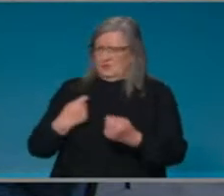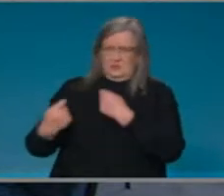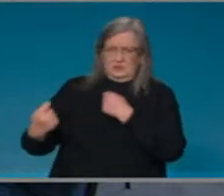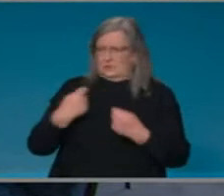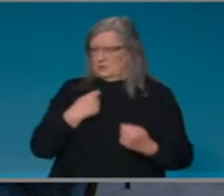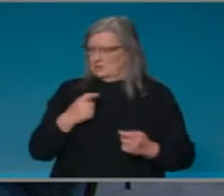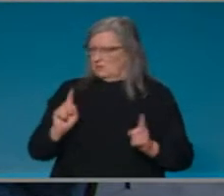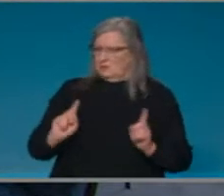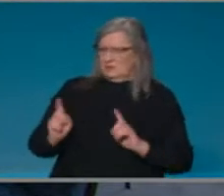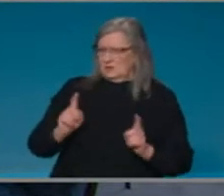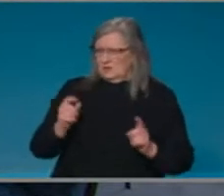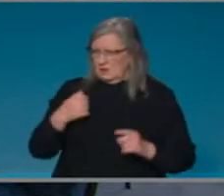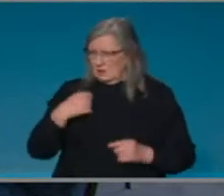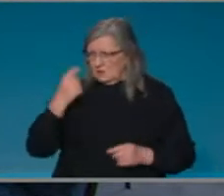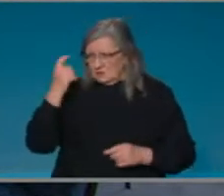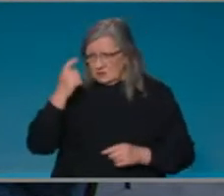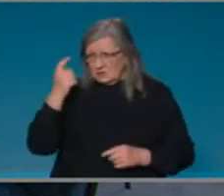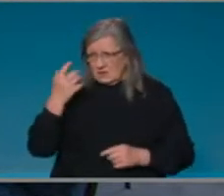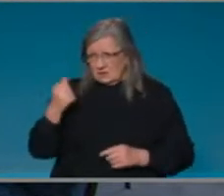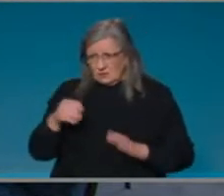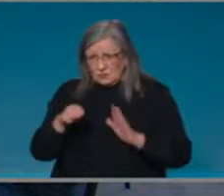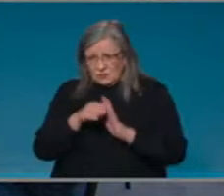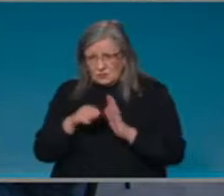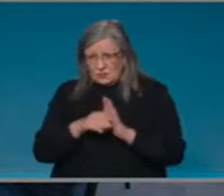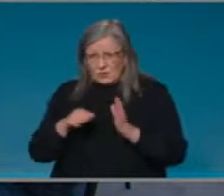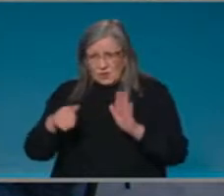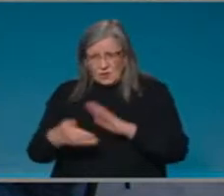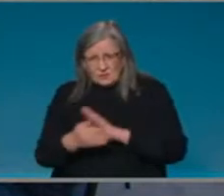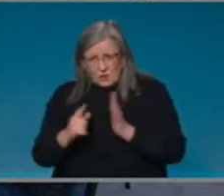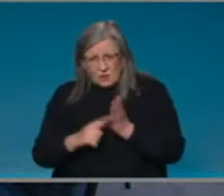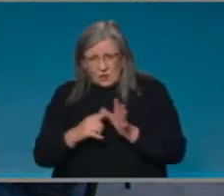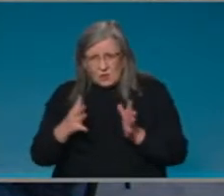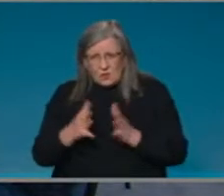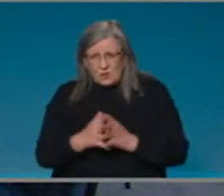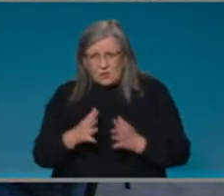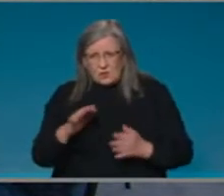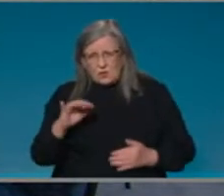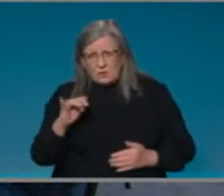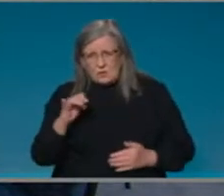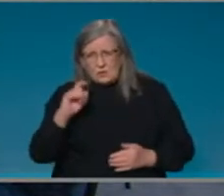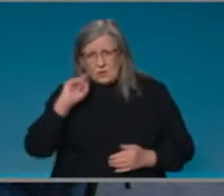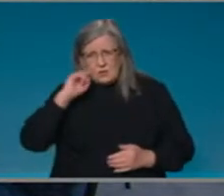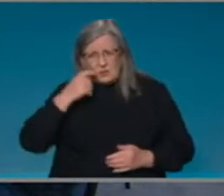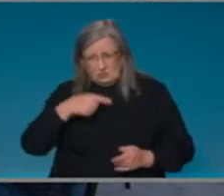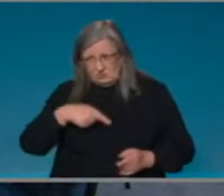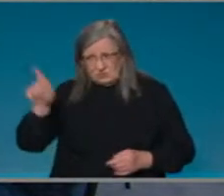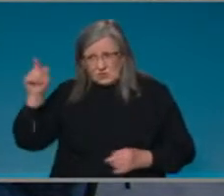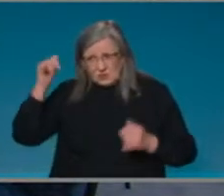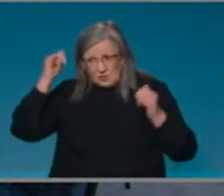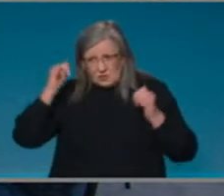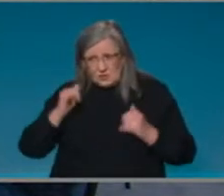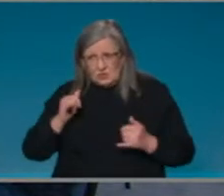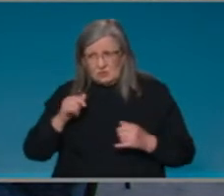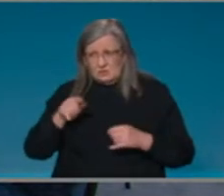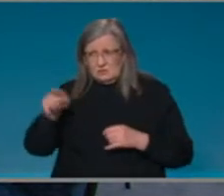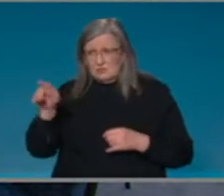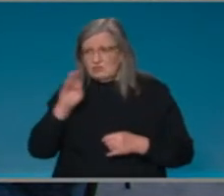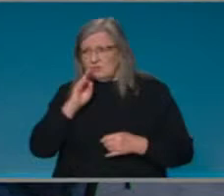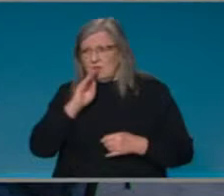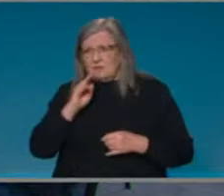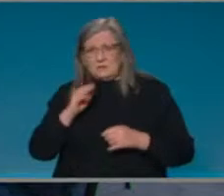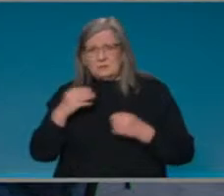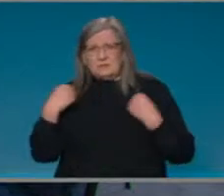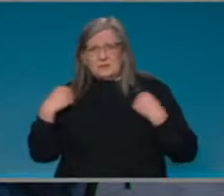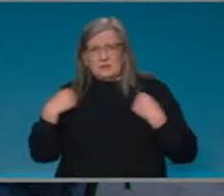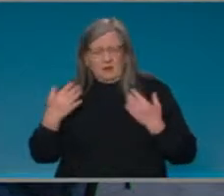property law, that we will see test cases taken to court where these private businesses are bearing the burden of